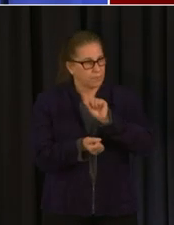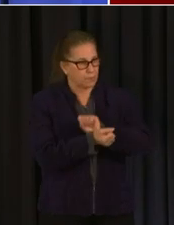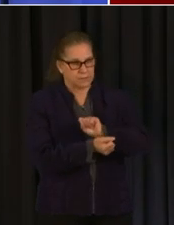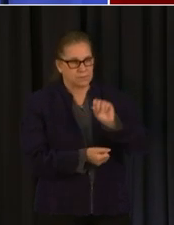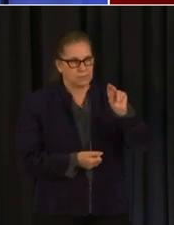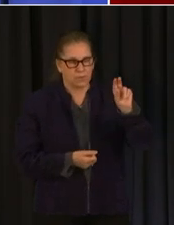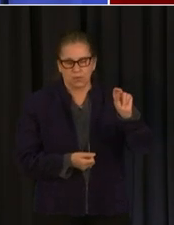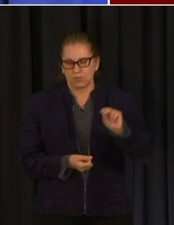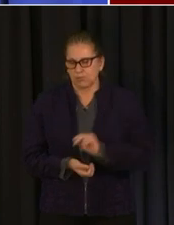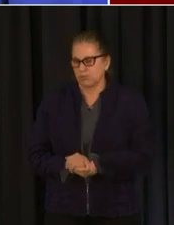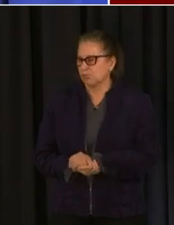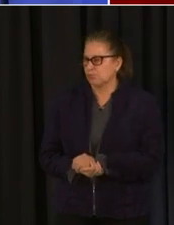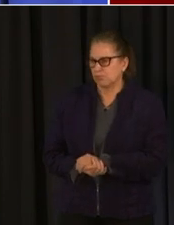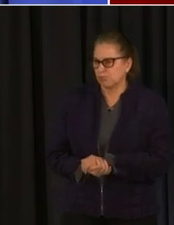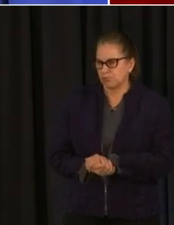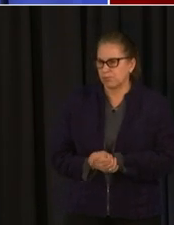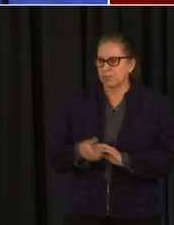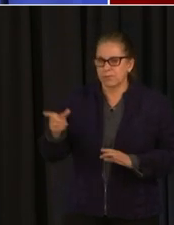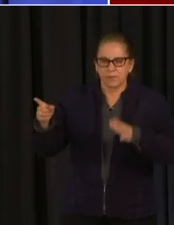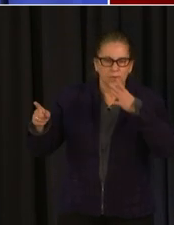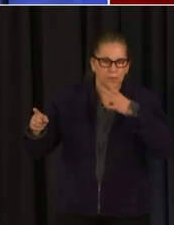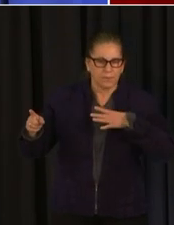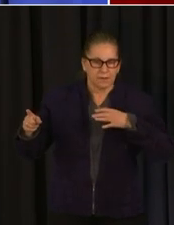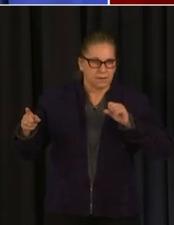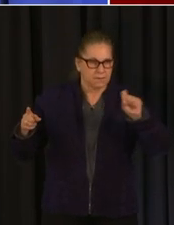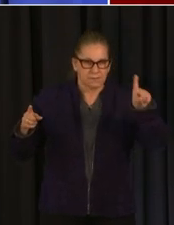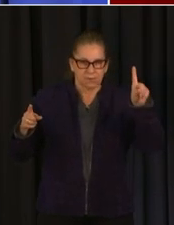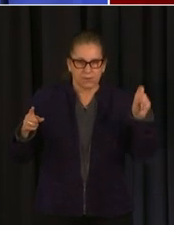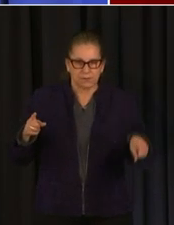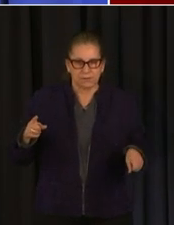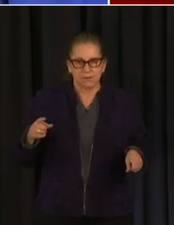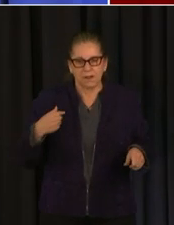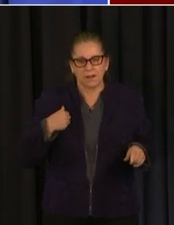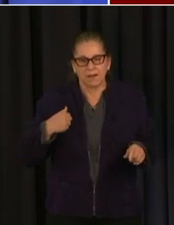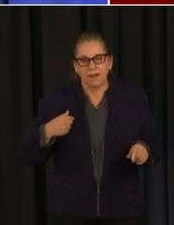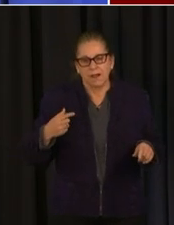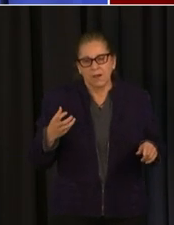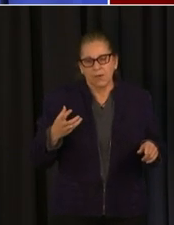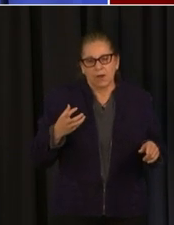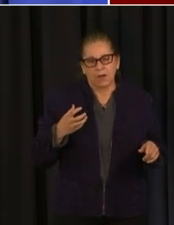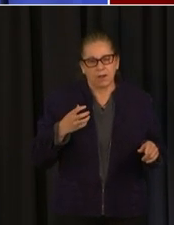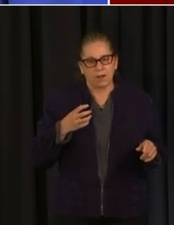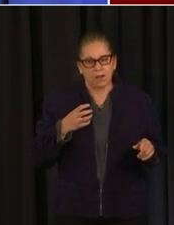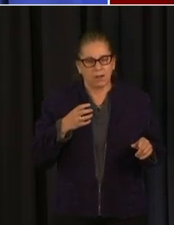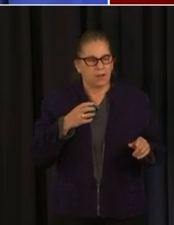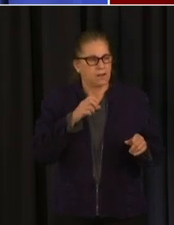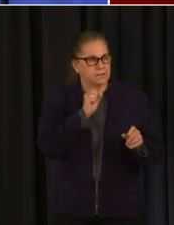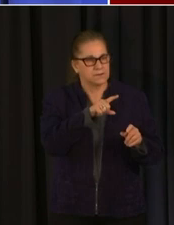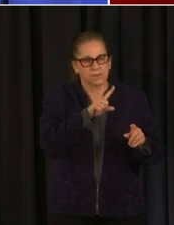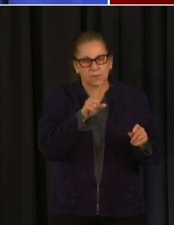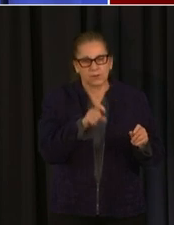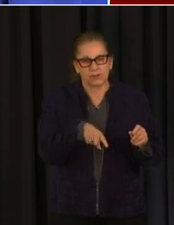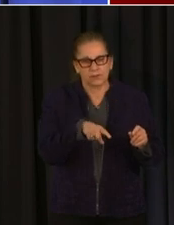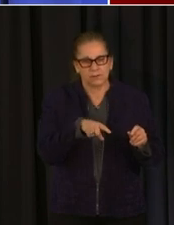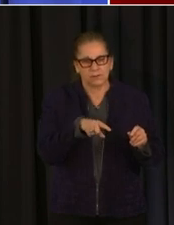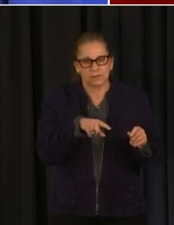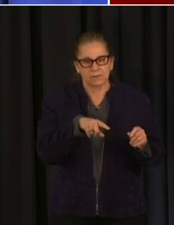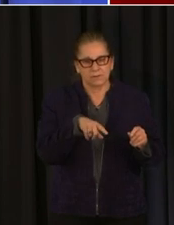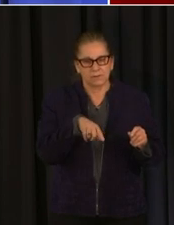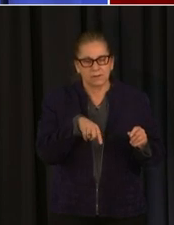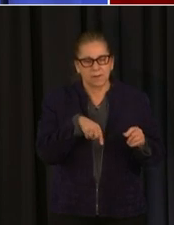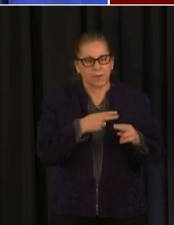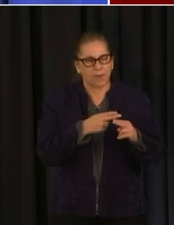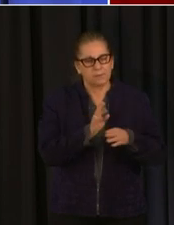that hi thank you um to follow up on what michael was asking about i'm sure a lot of businesses